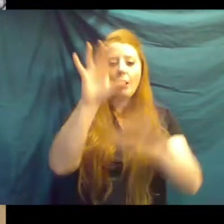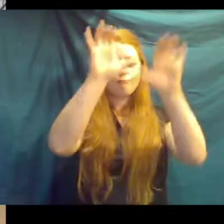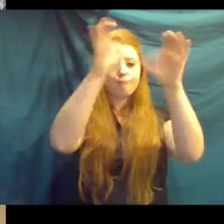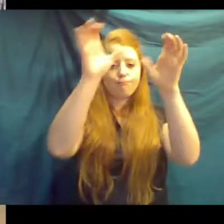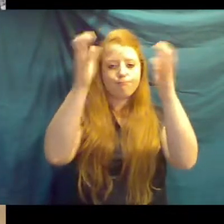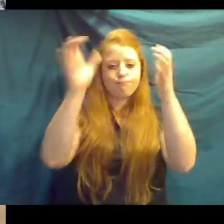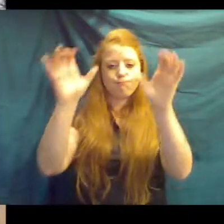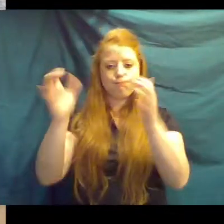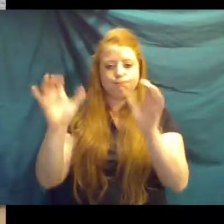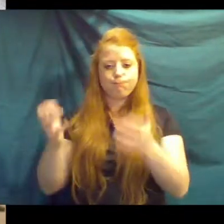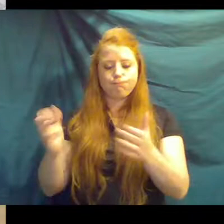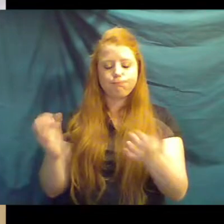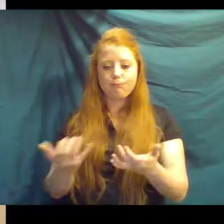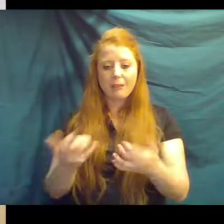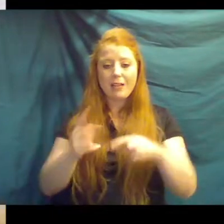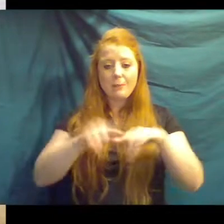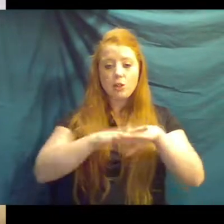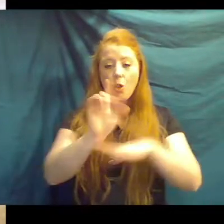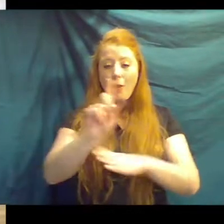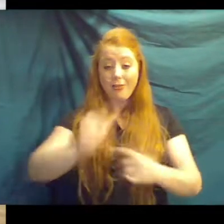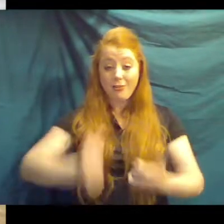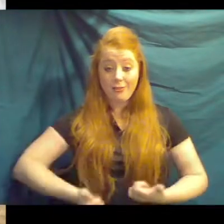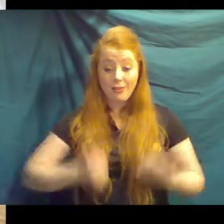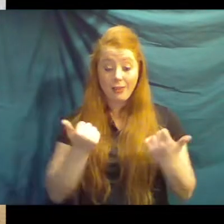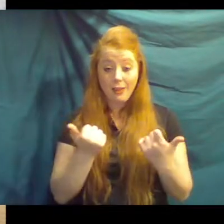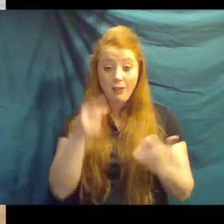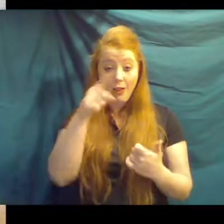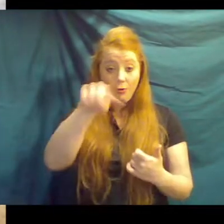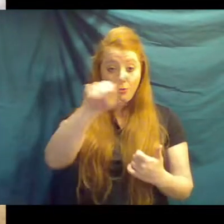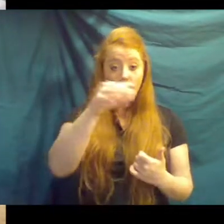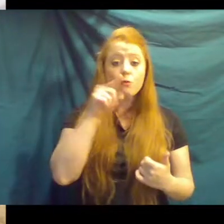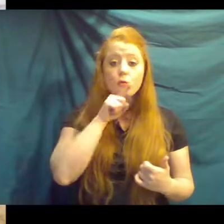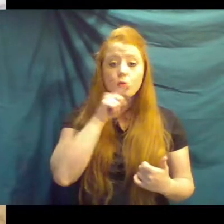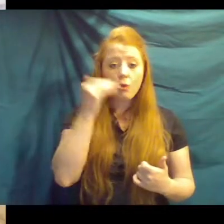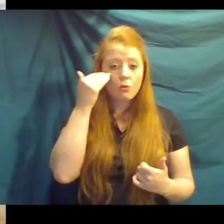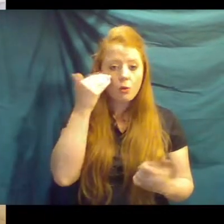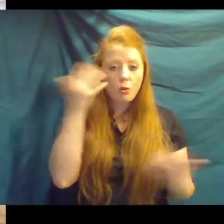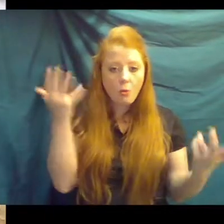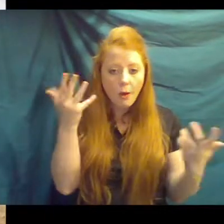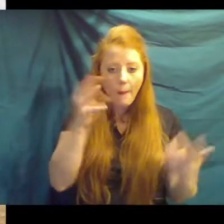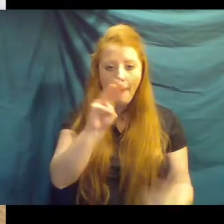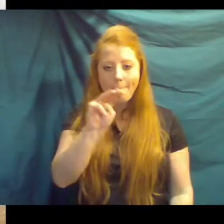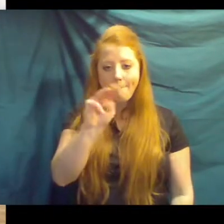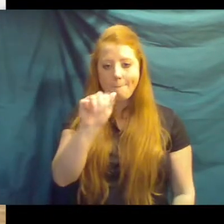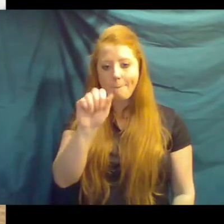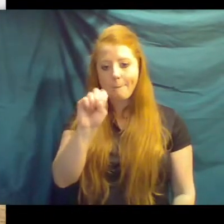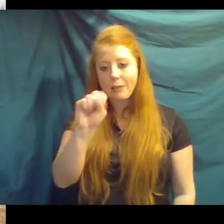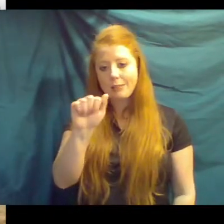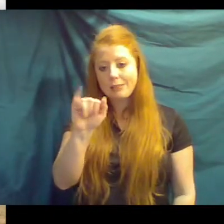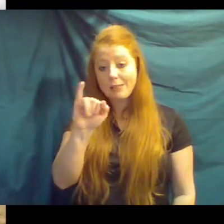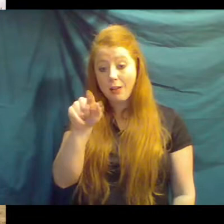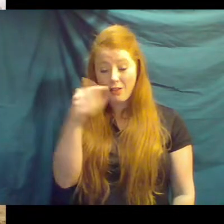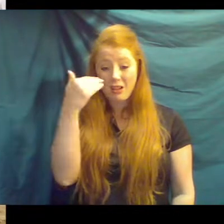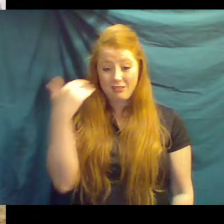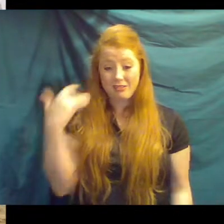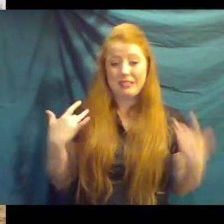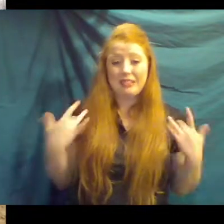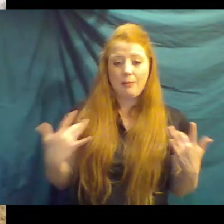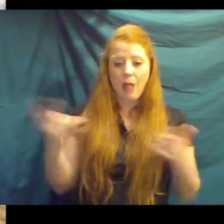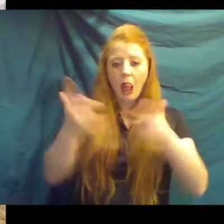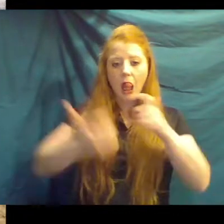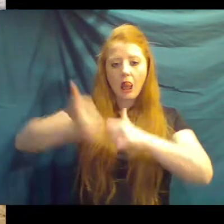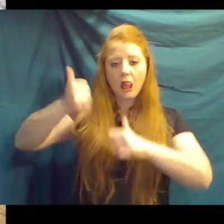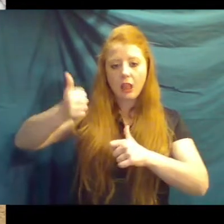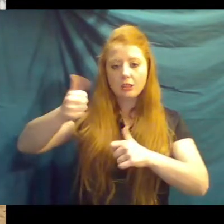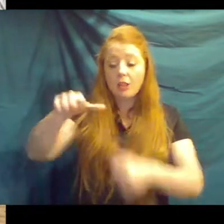all subdivided based on where they live. These guys are known as Maasai giraffe and they tend to be the largest. A lot of other